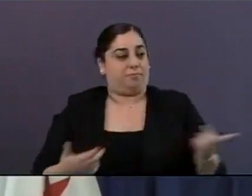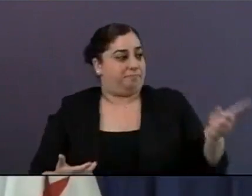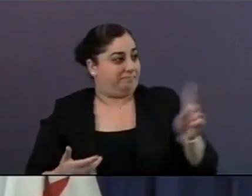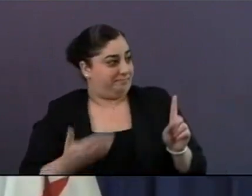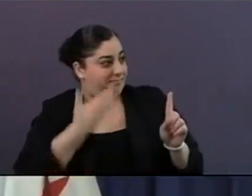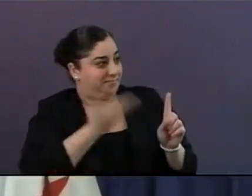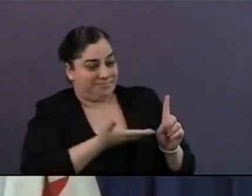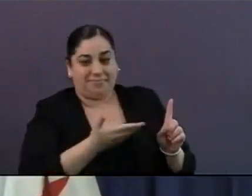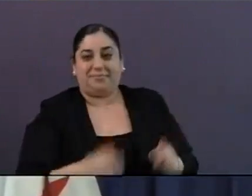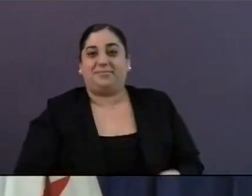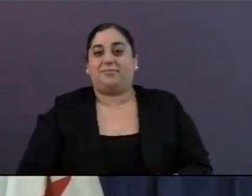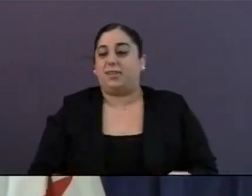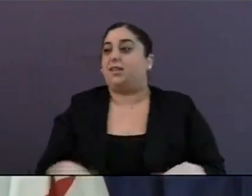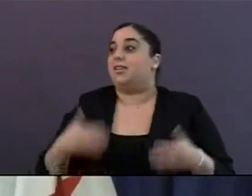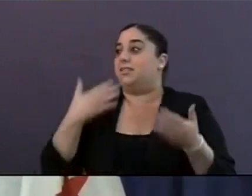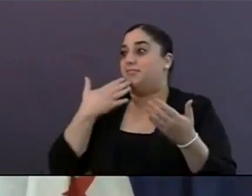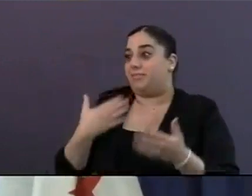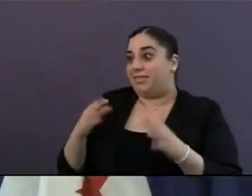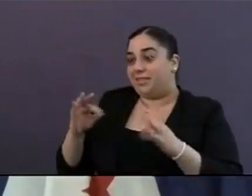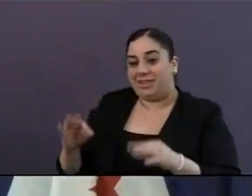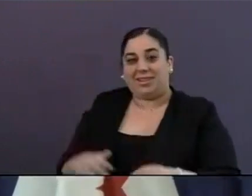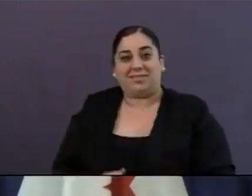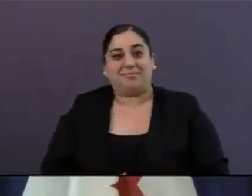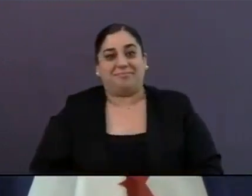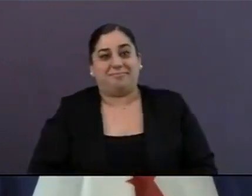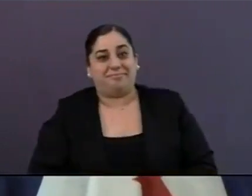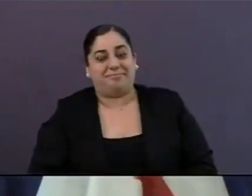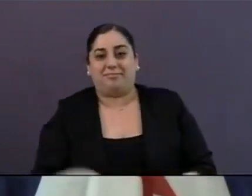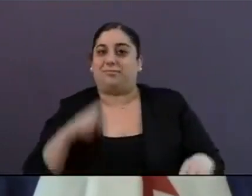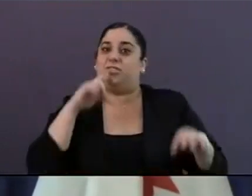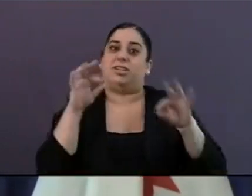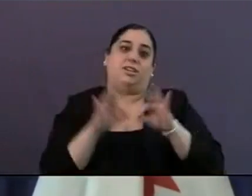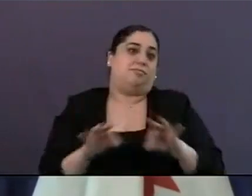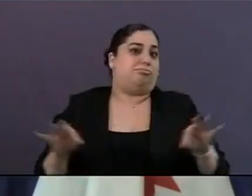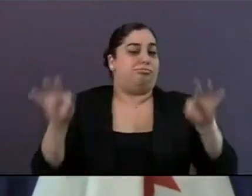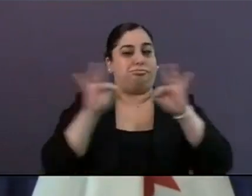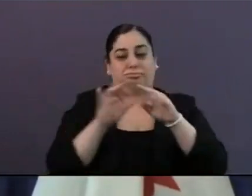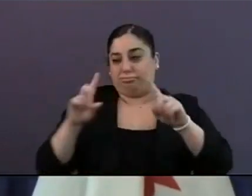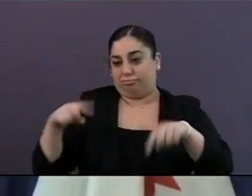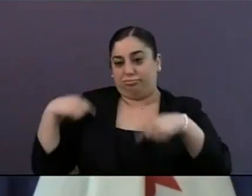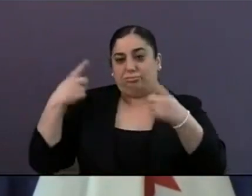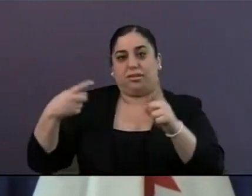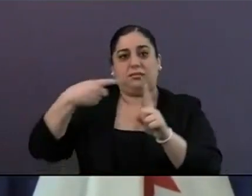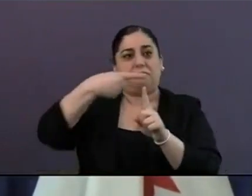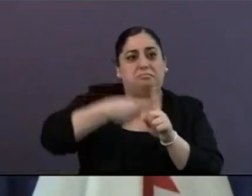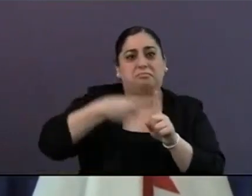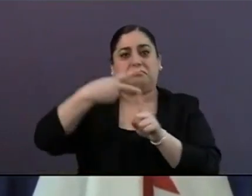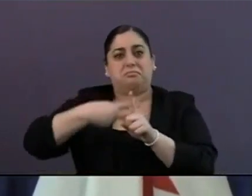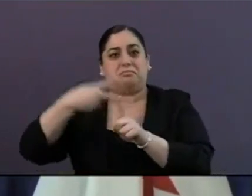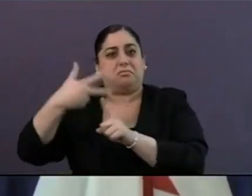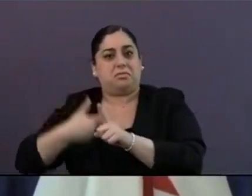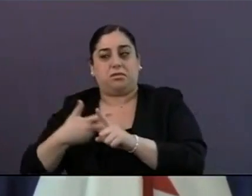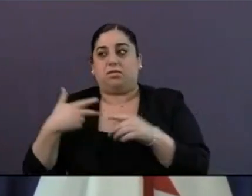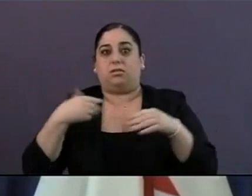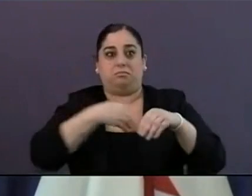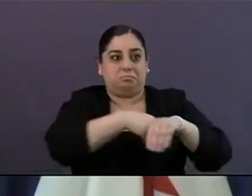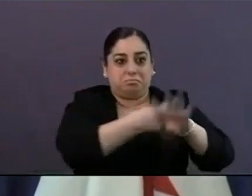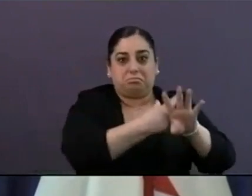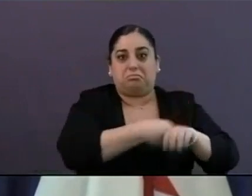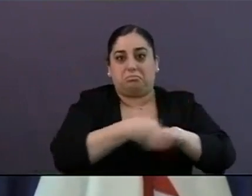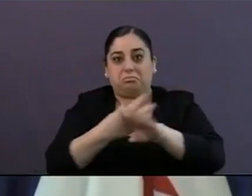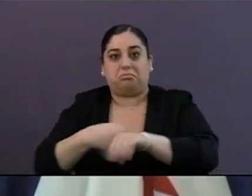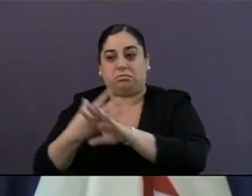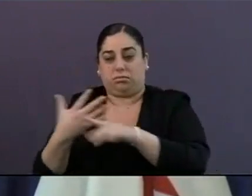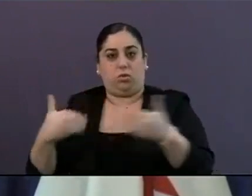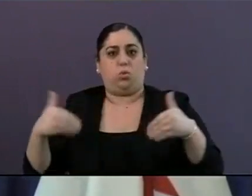Thank you, Mayor, very much. It really has been important. In the past several months, Rady has gone from a handful of telemedicine visits today to over